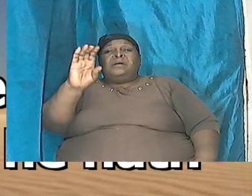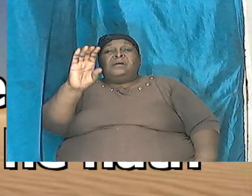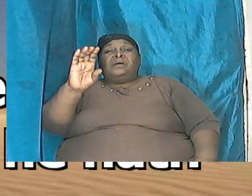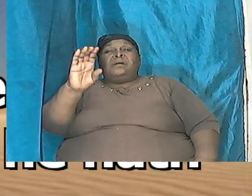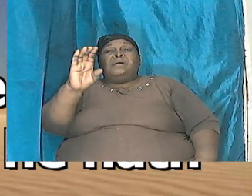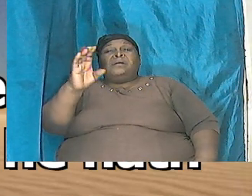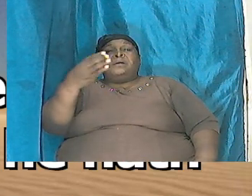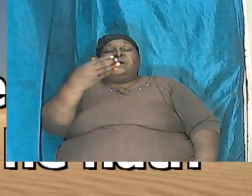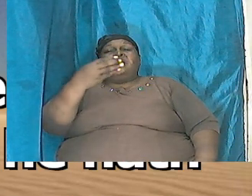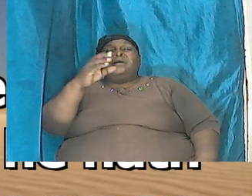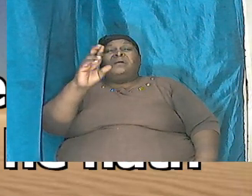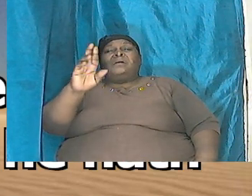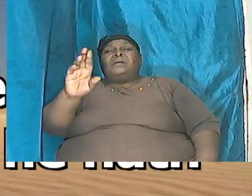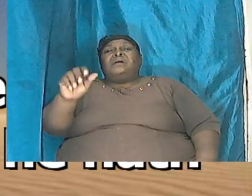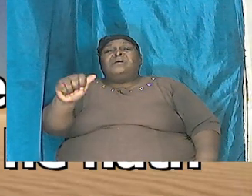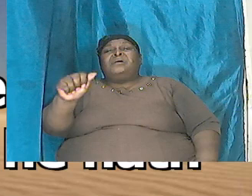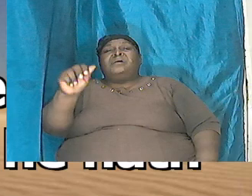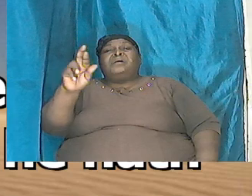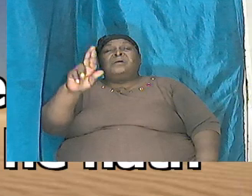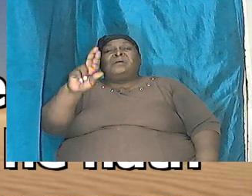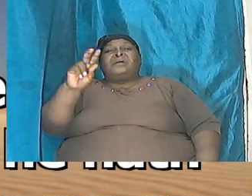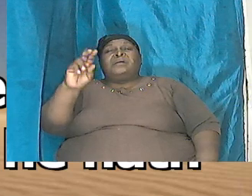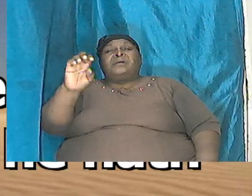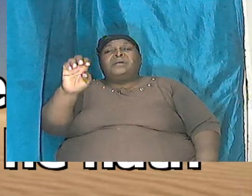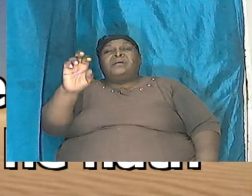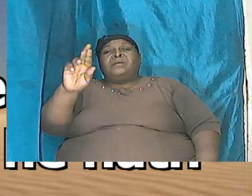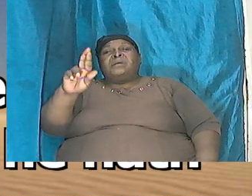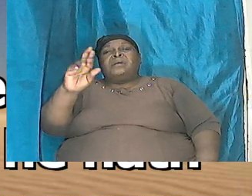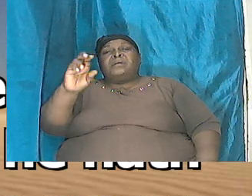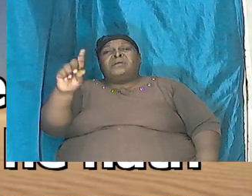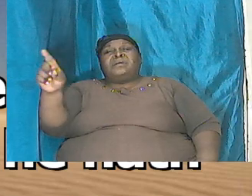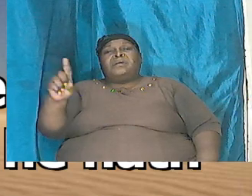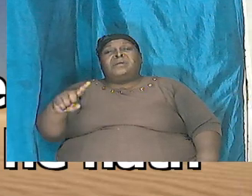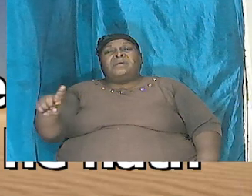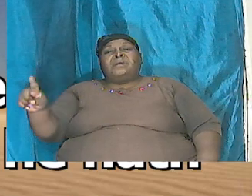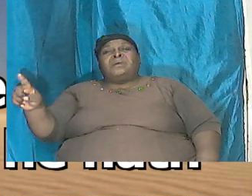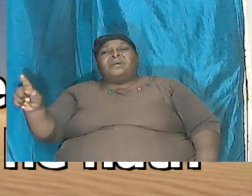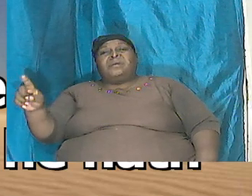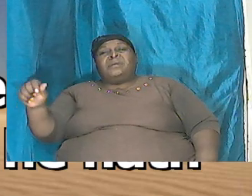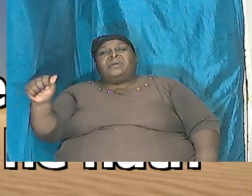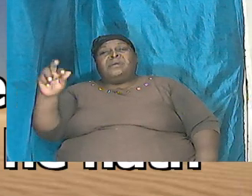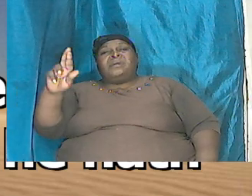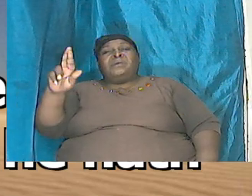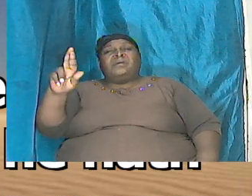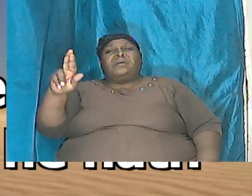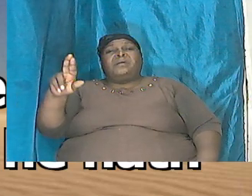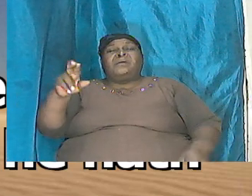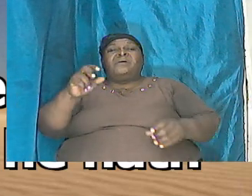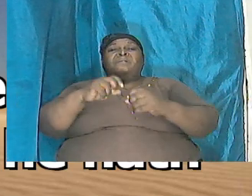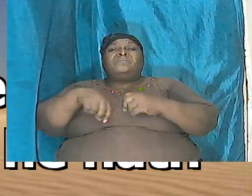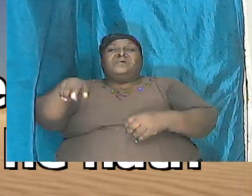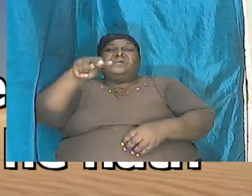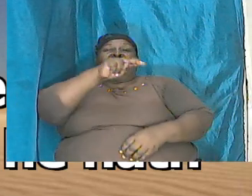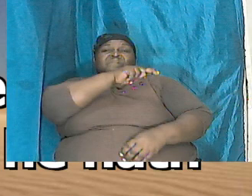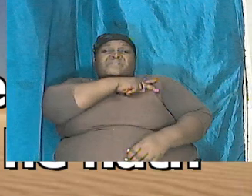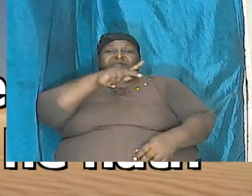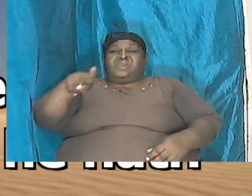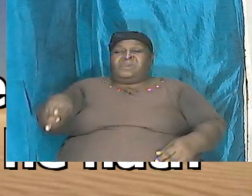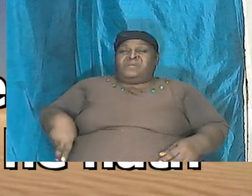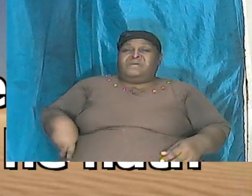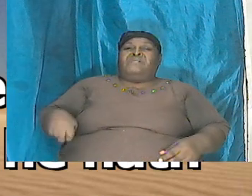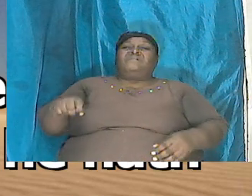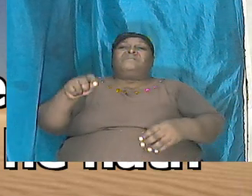dragon it is telling us something about the size and the ferocity of that animal